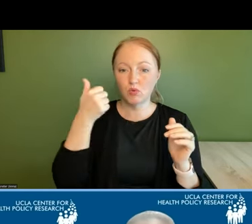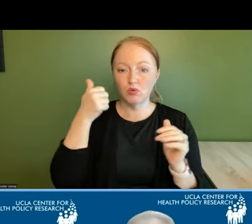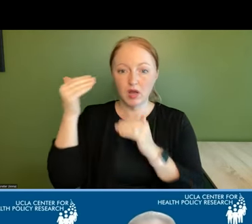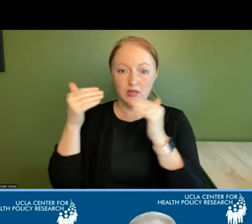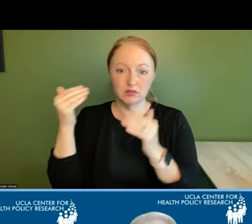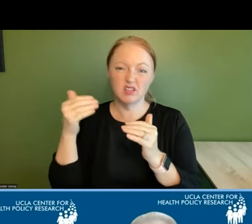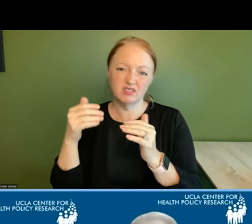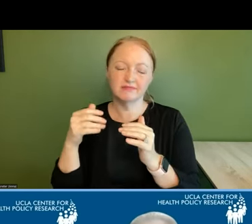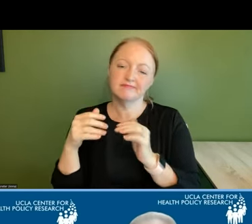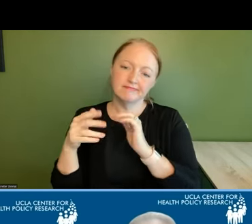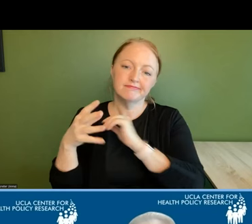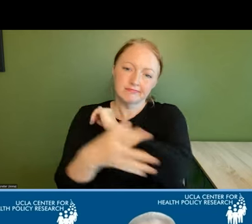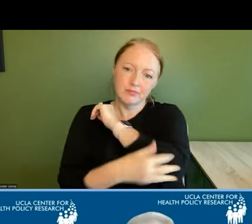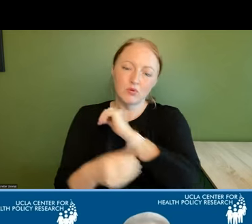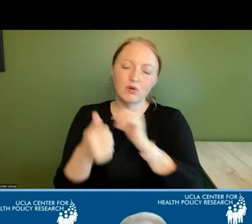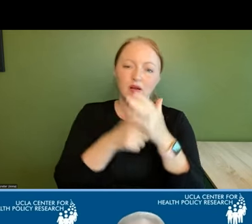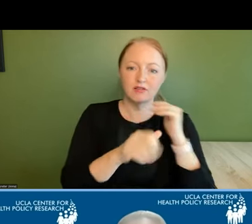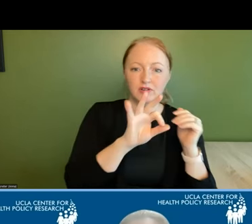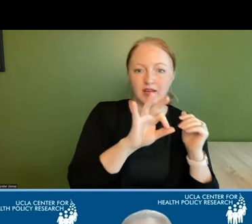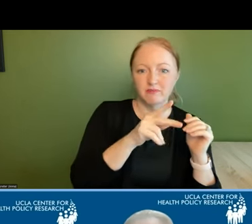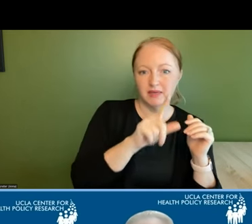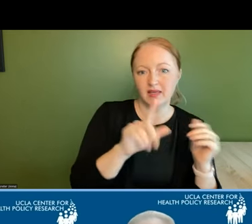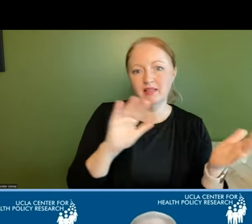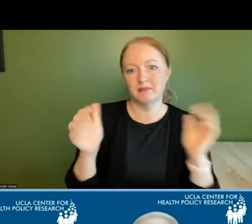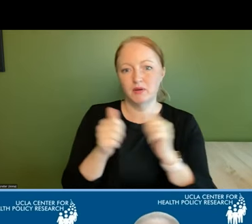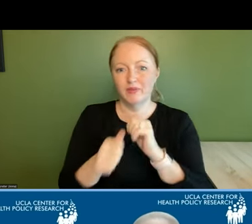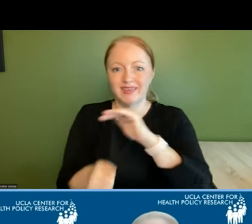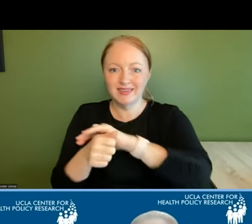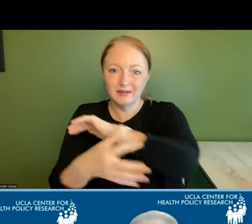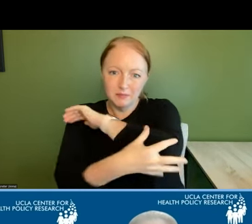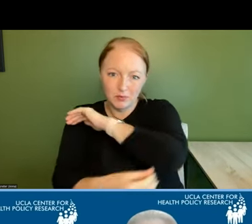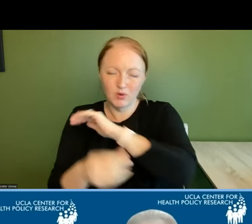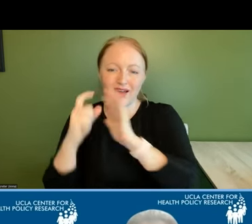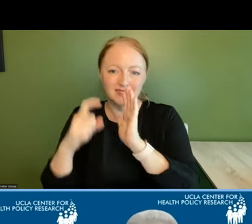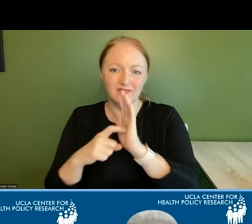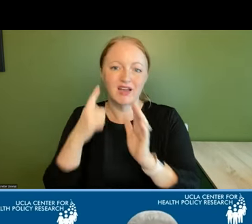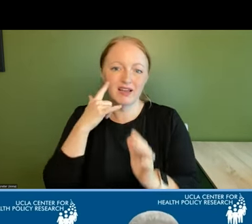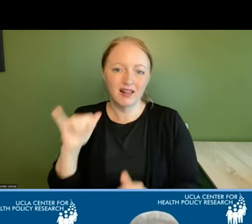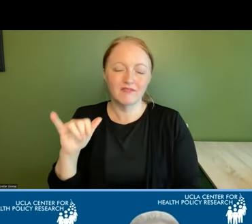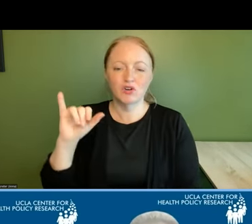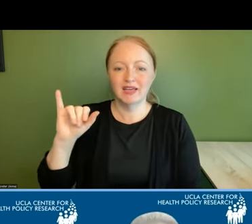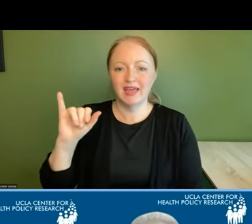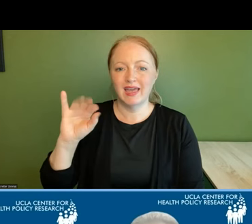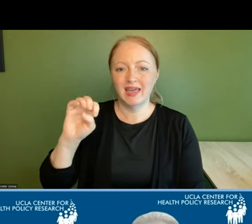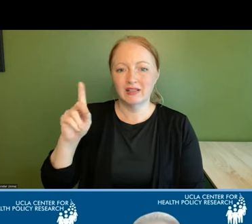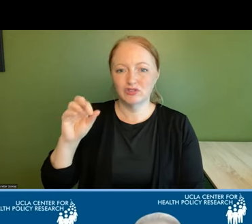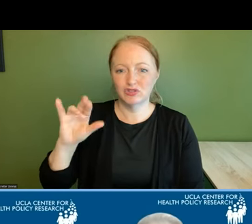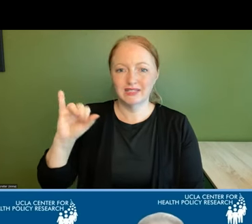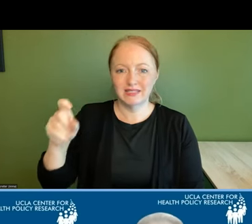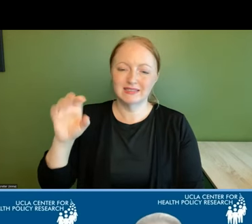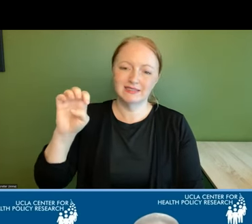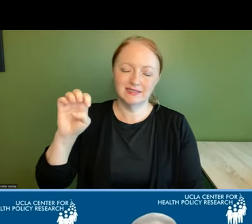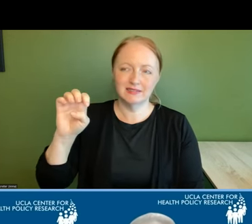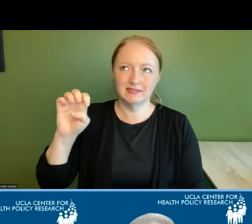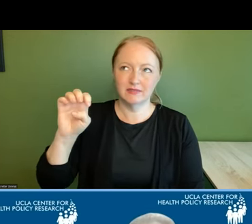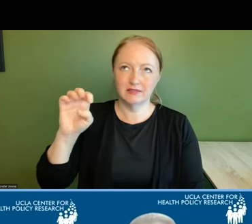identified as poor when using the fpl with older adults who are among the hidden poor as identified by the california elder index you'll see that the